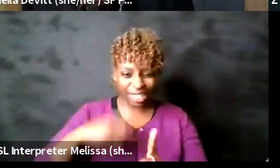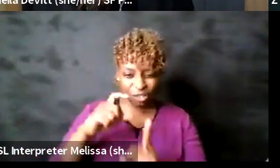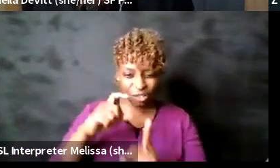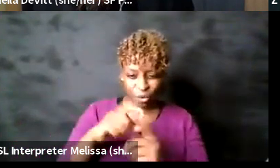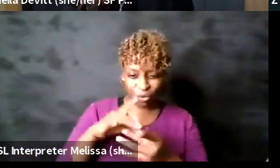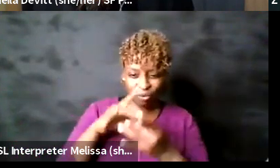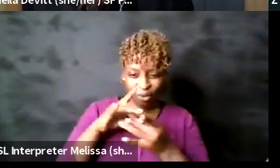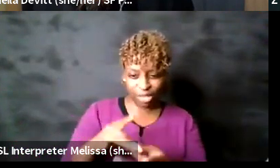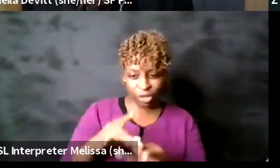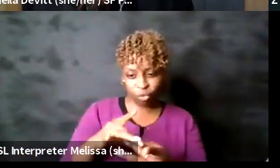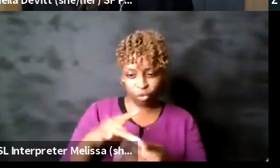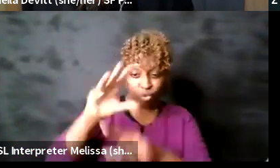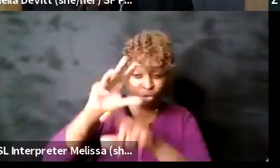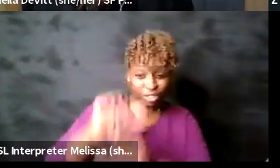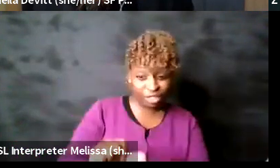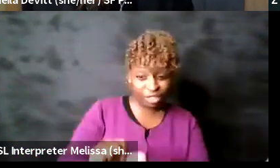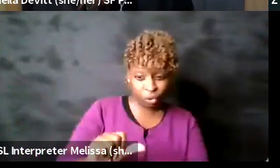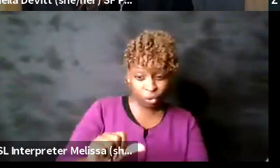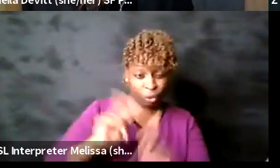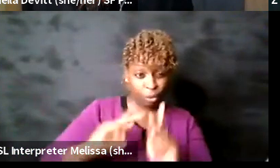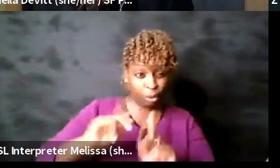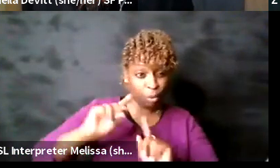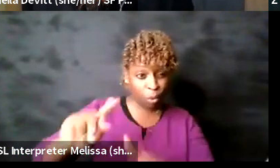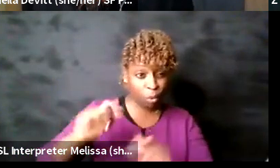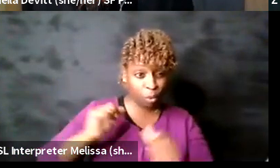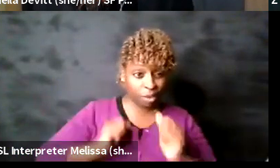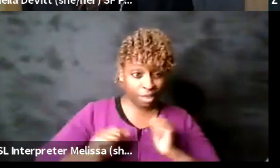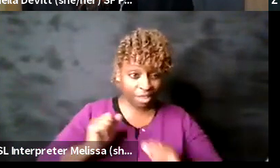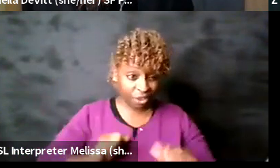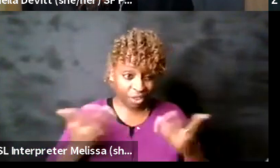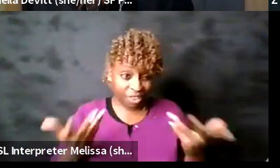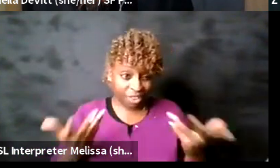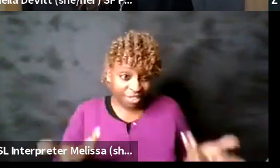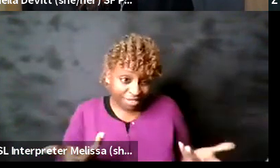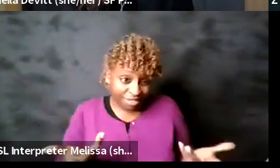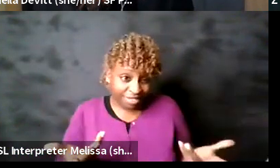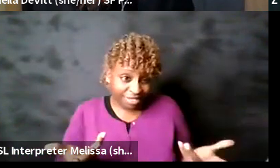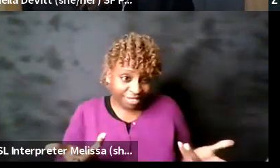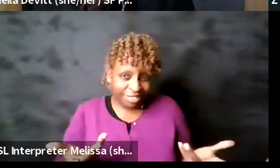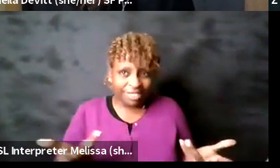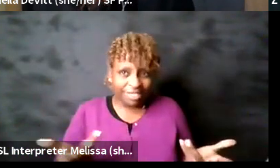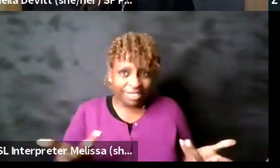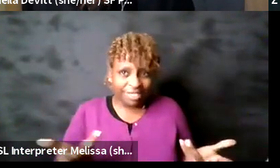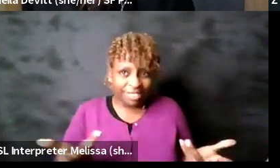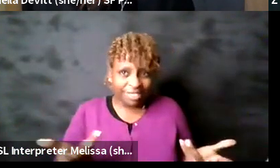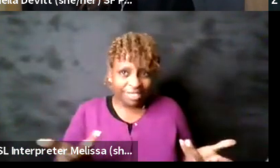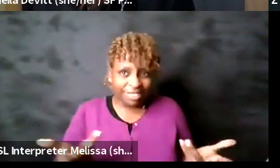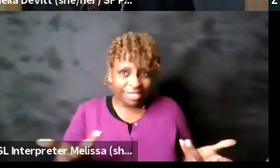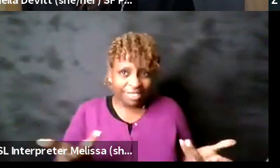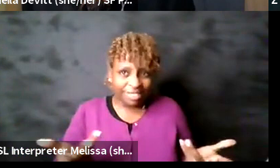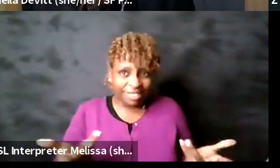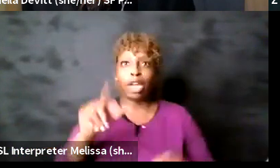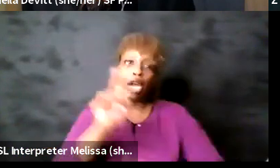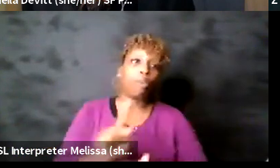i.e kind of privileged white person who has spent their life going to like a nice